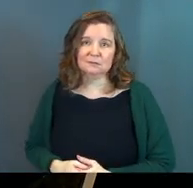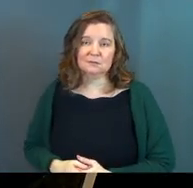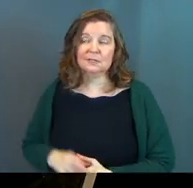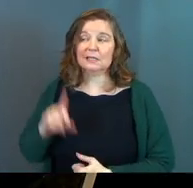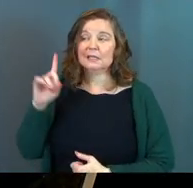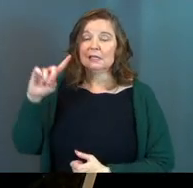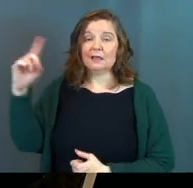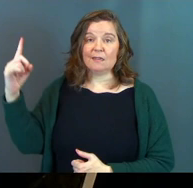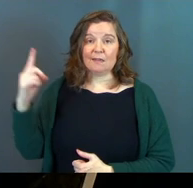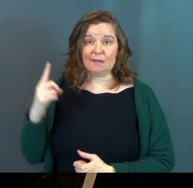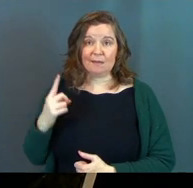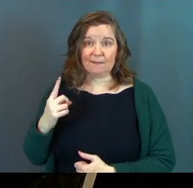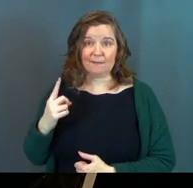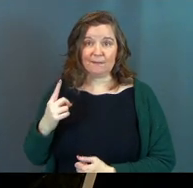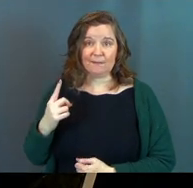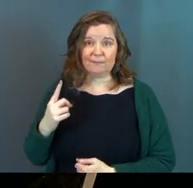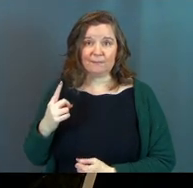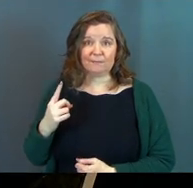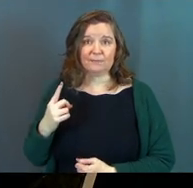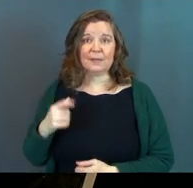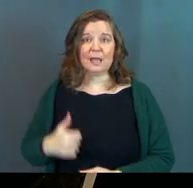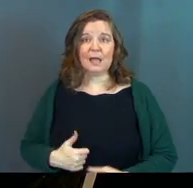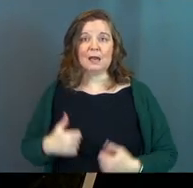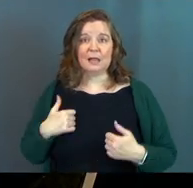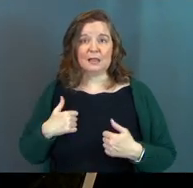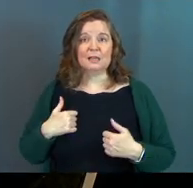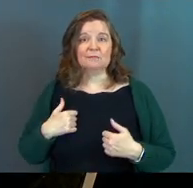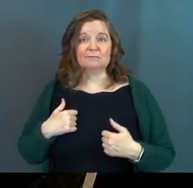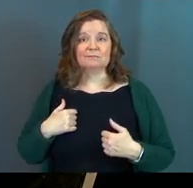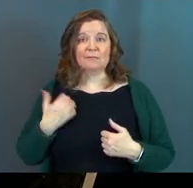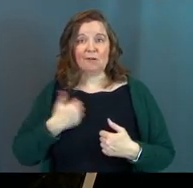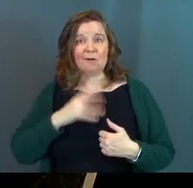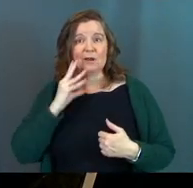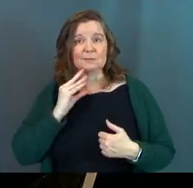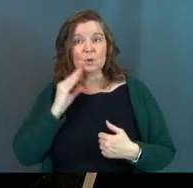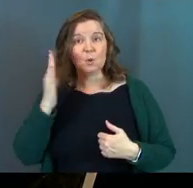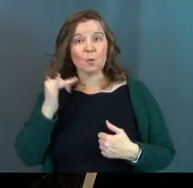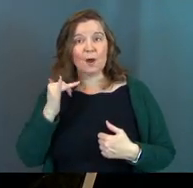See, he came and he lived in our shoes to be our friend.